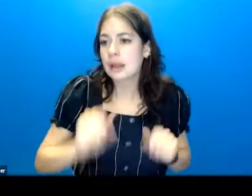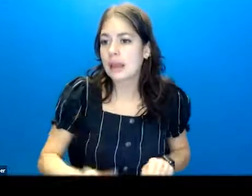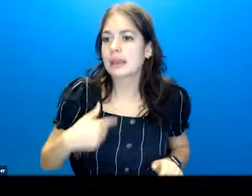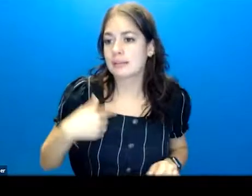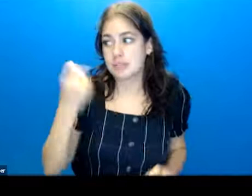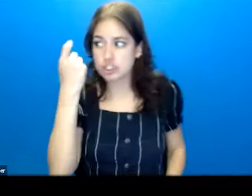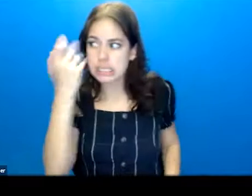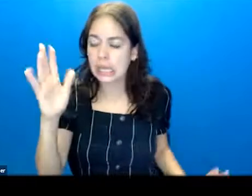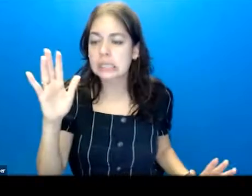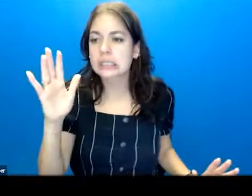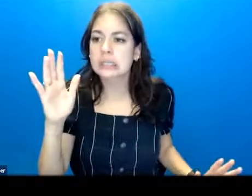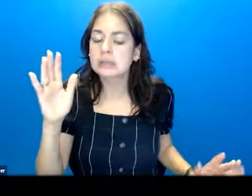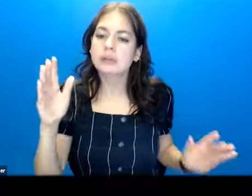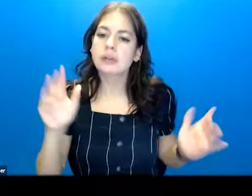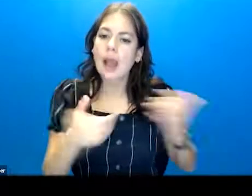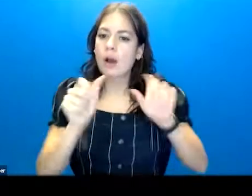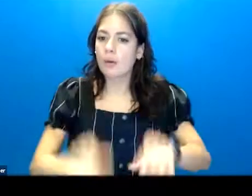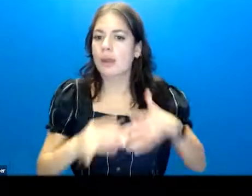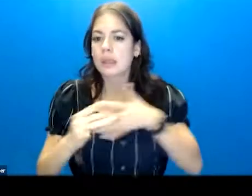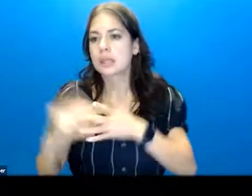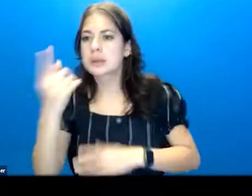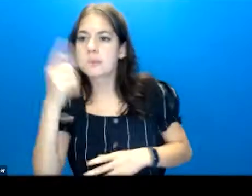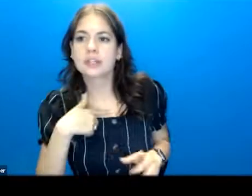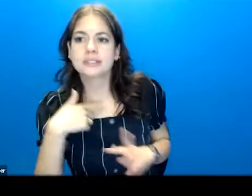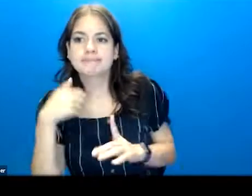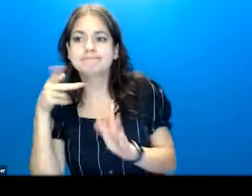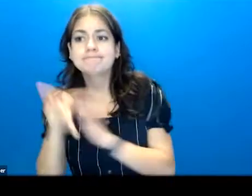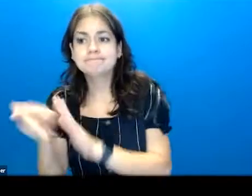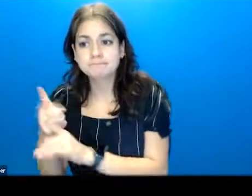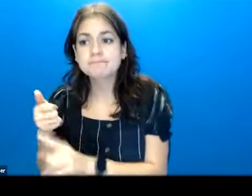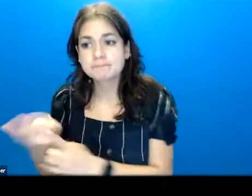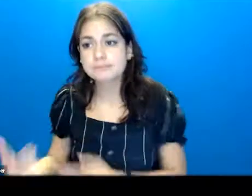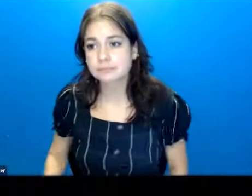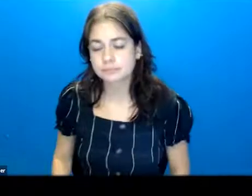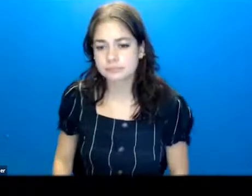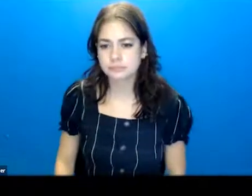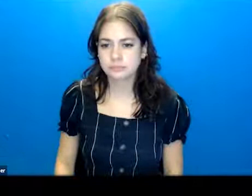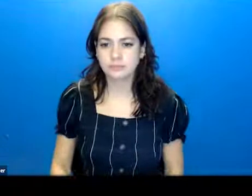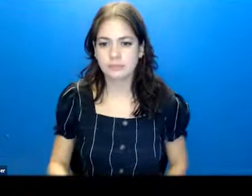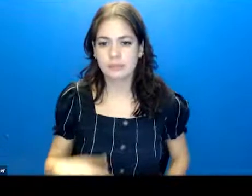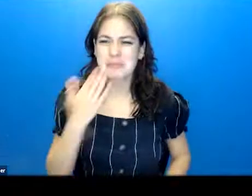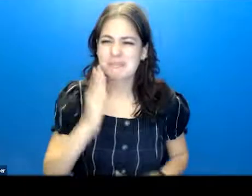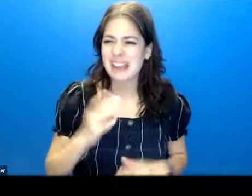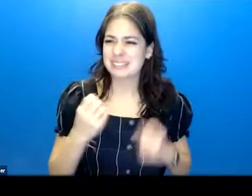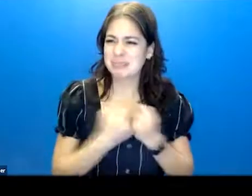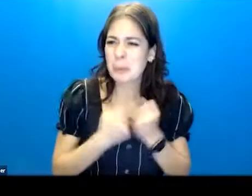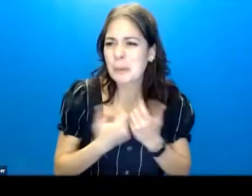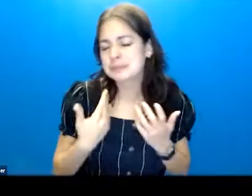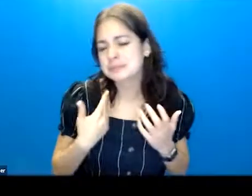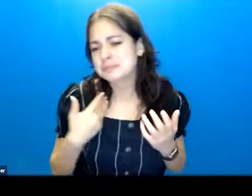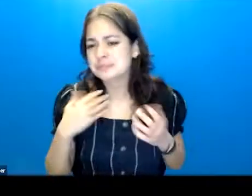understandable how it could lead someone to think about taking their own life. Poor social support, family